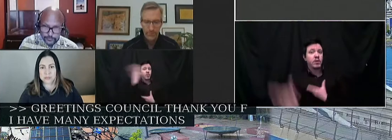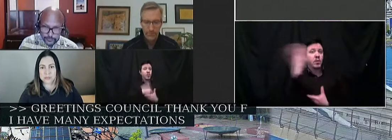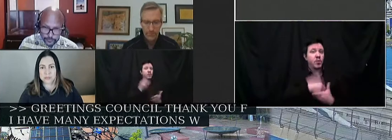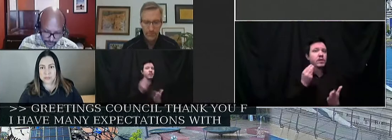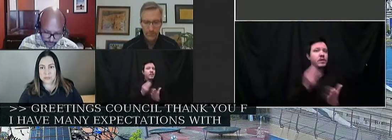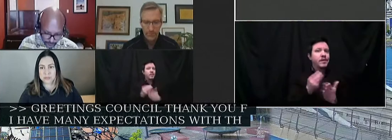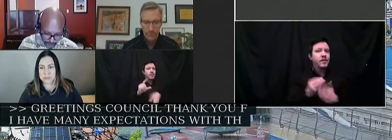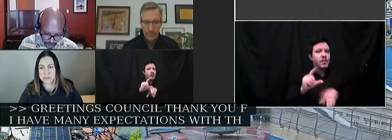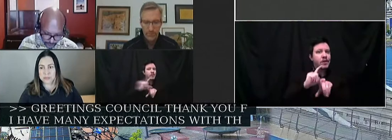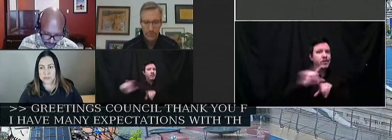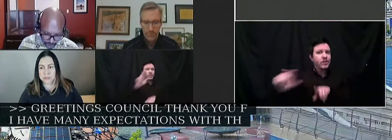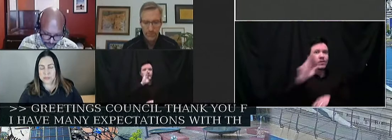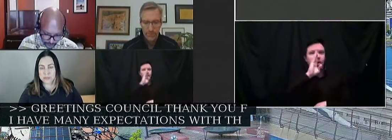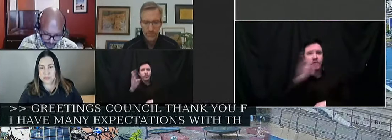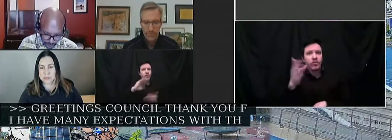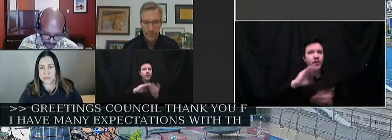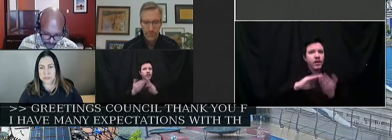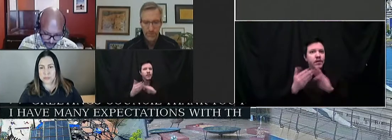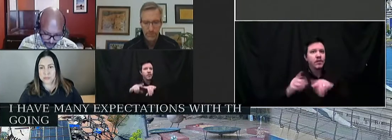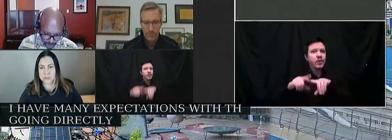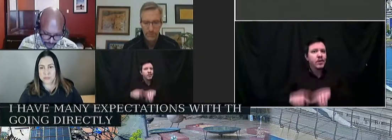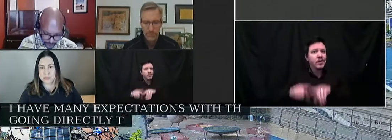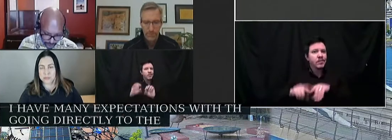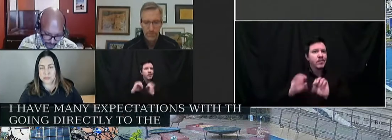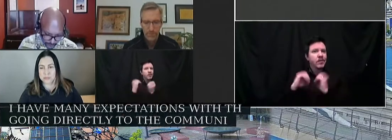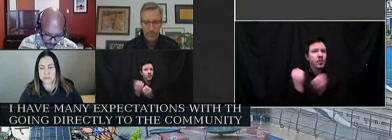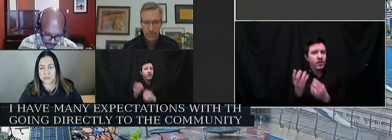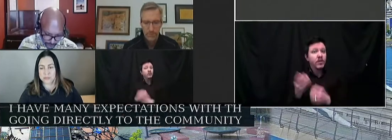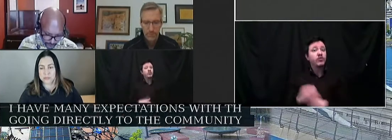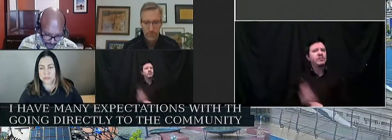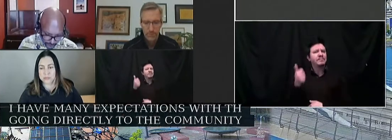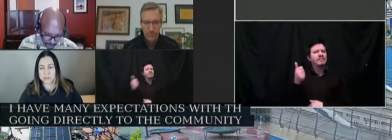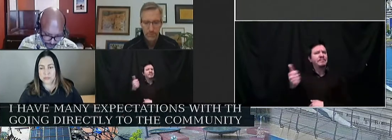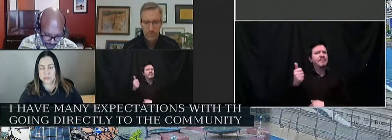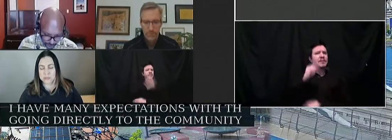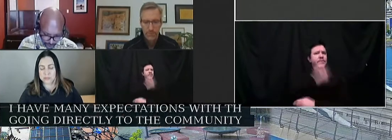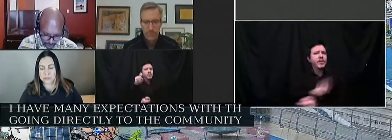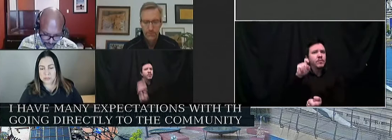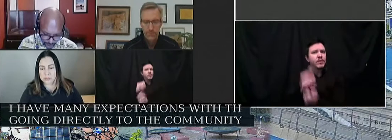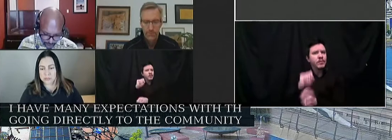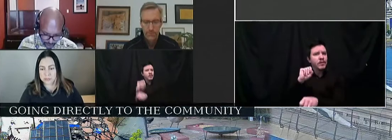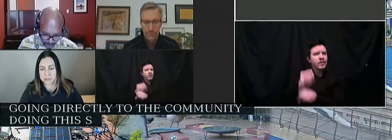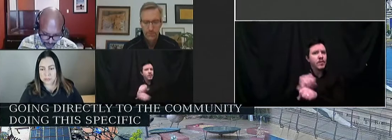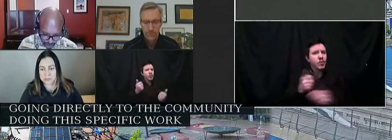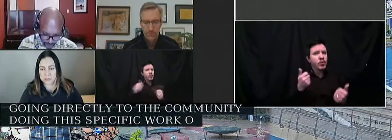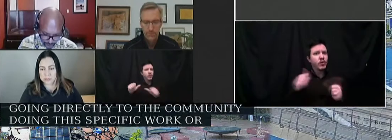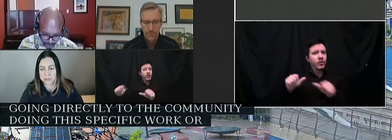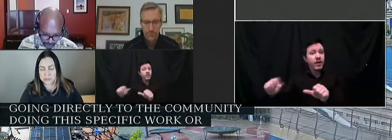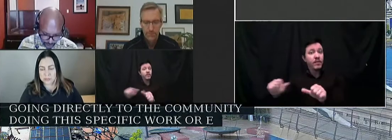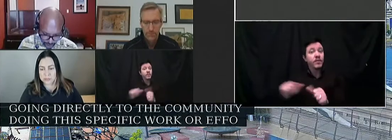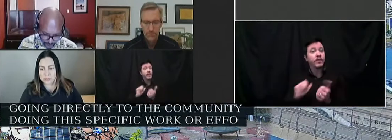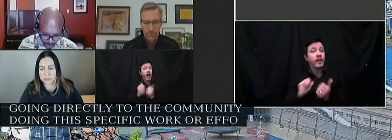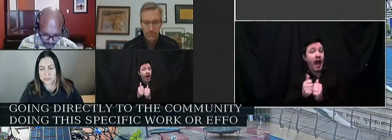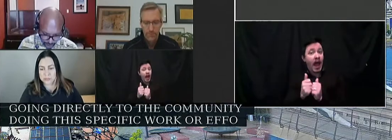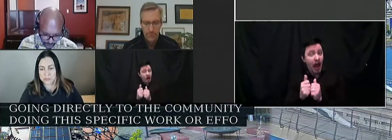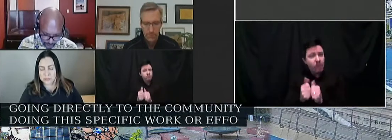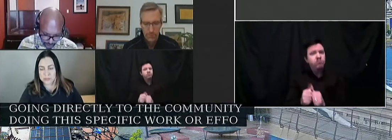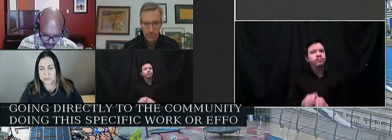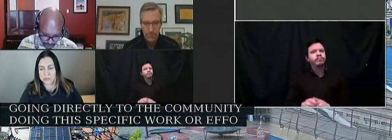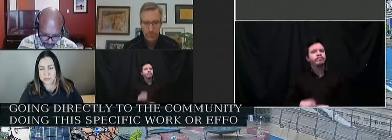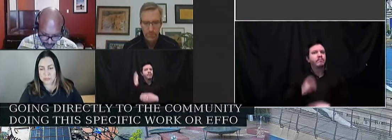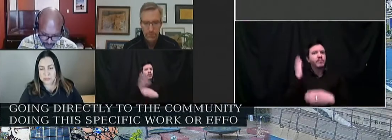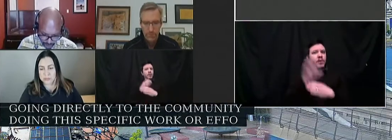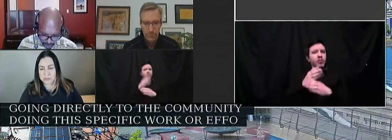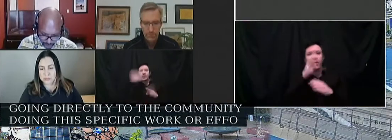going directly to the community-based organizations that have been doing the specific work or efforts in interrupting, redirecting, crisis